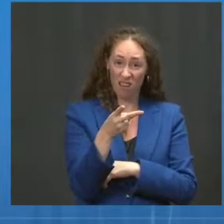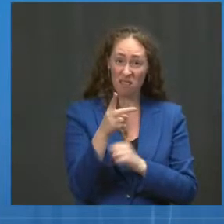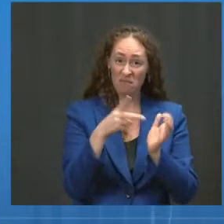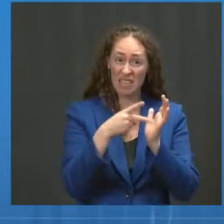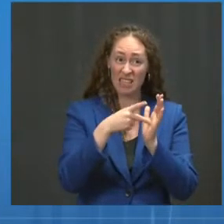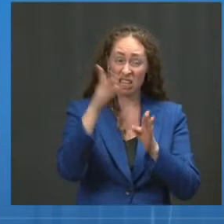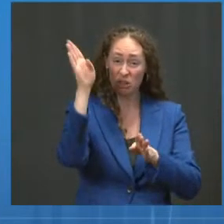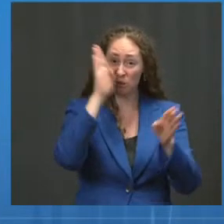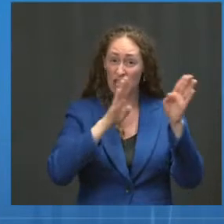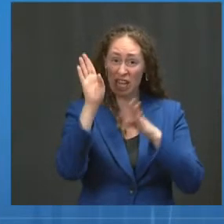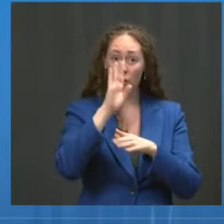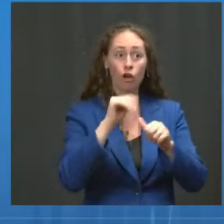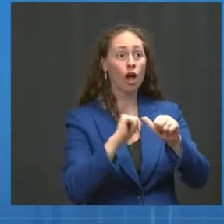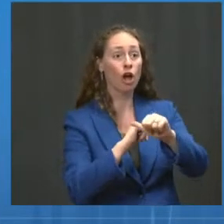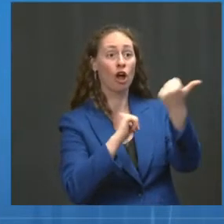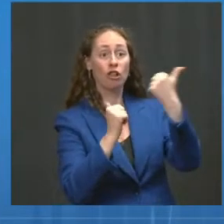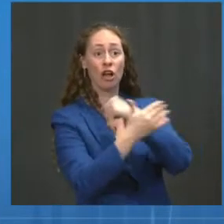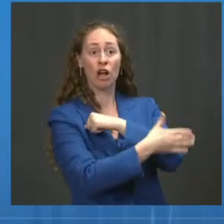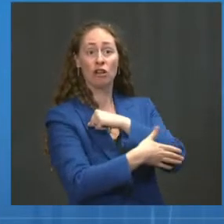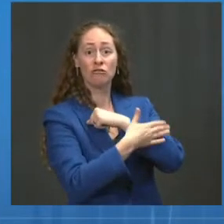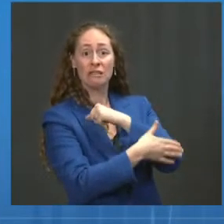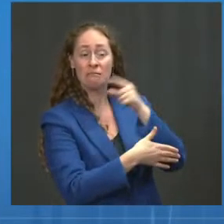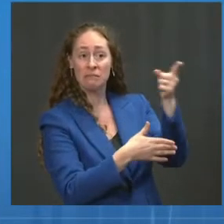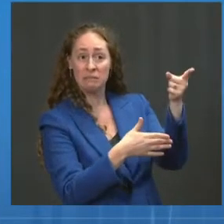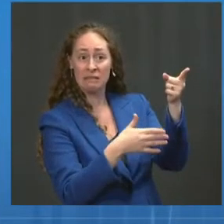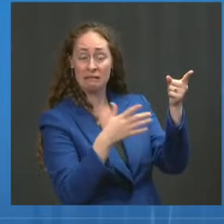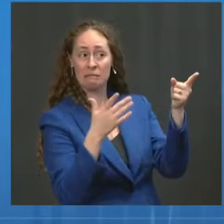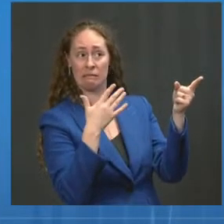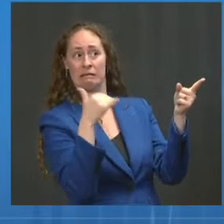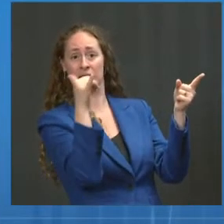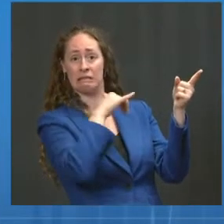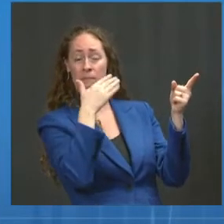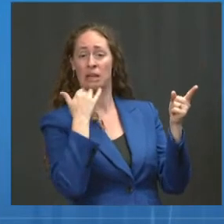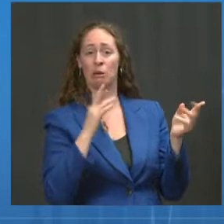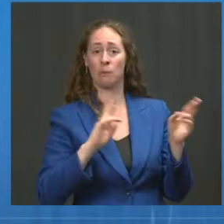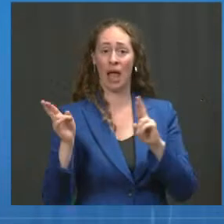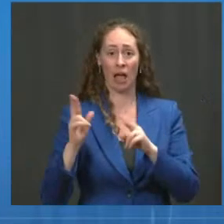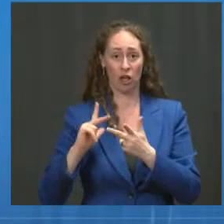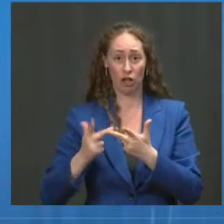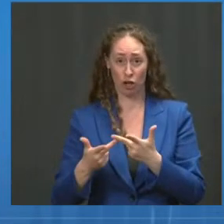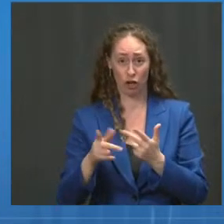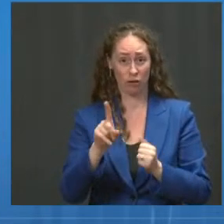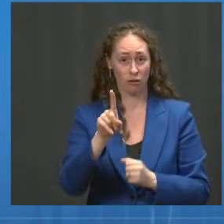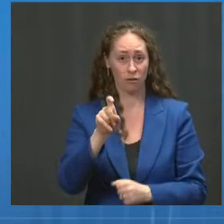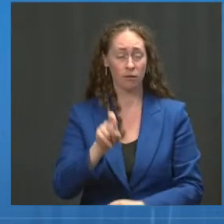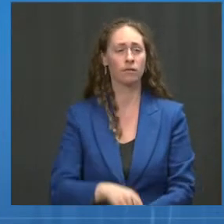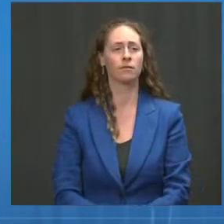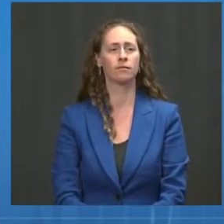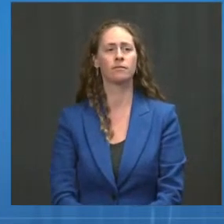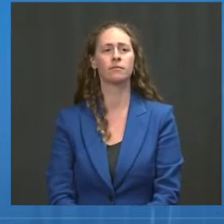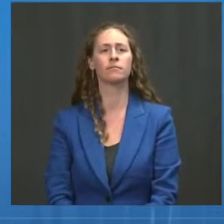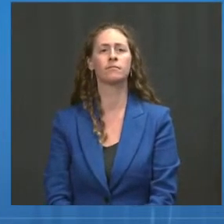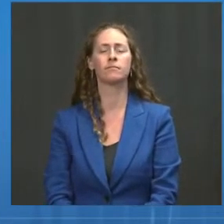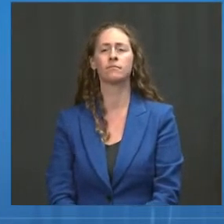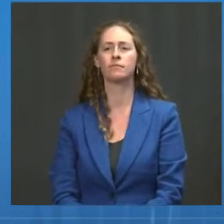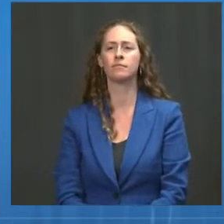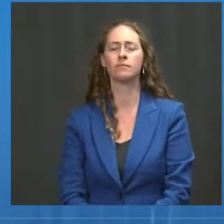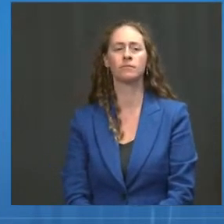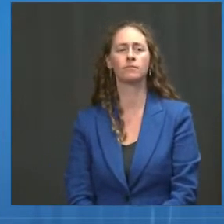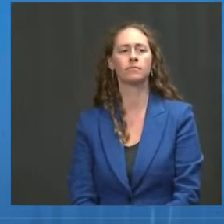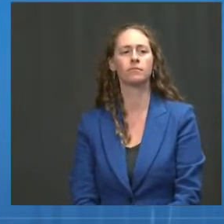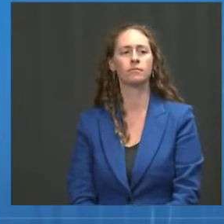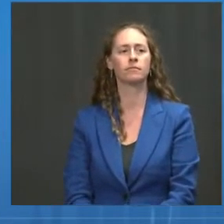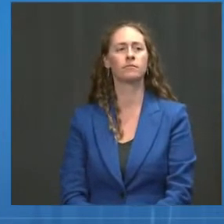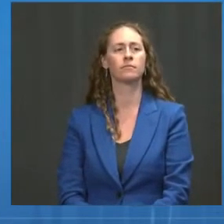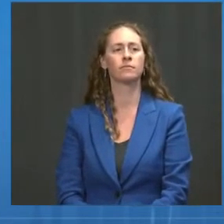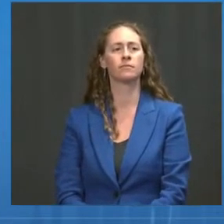So let me go first and then Dr. Murthy, if you want to add anything. Look, to end this pandemic, we